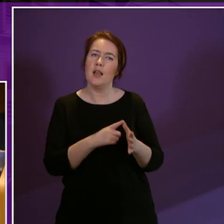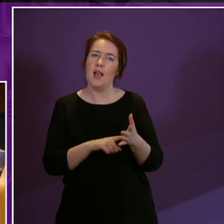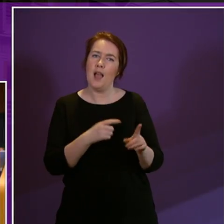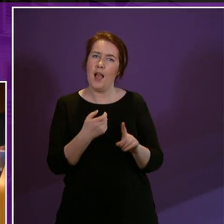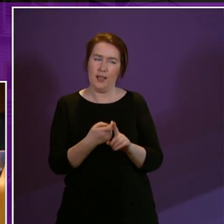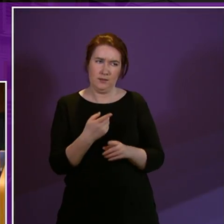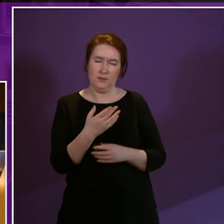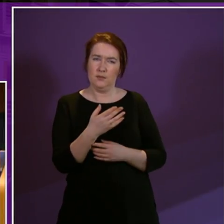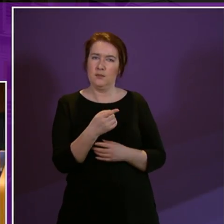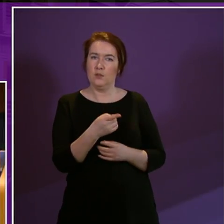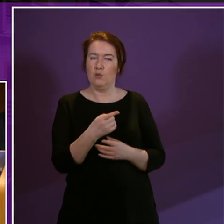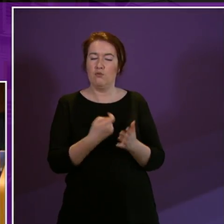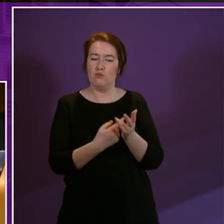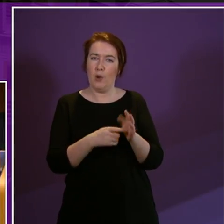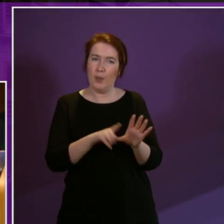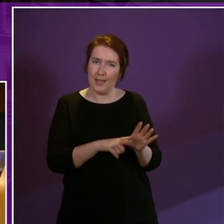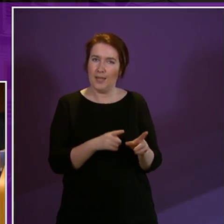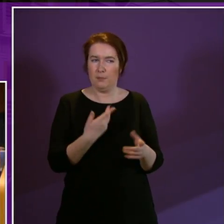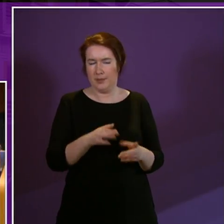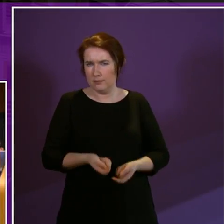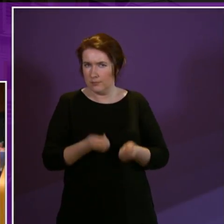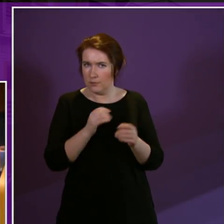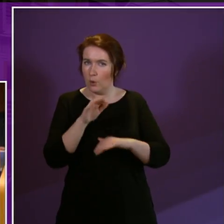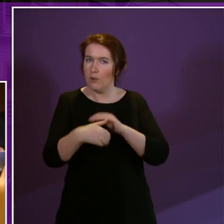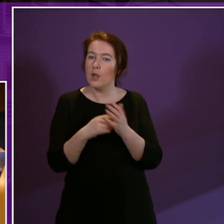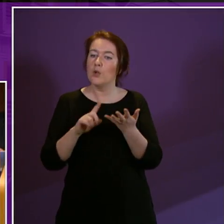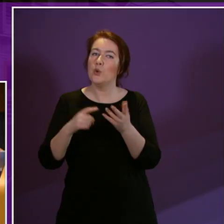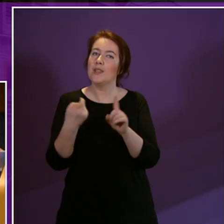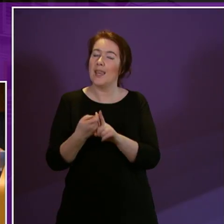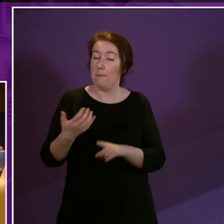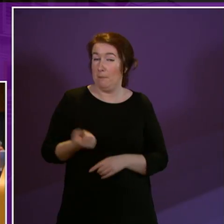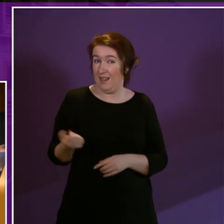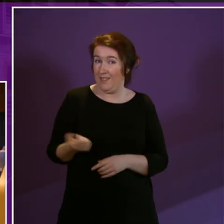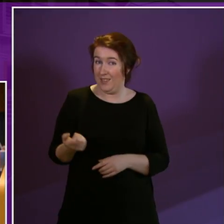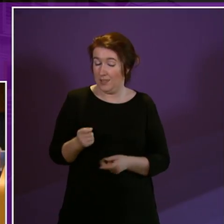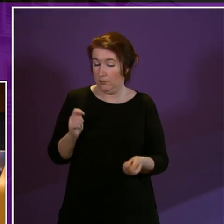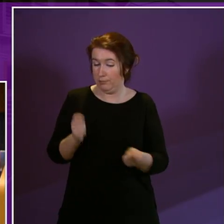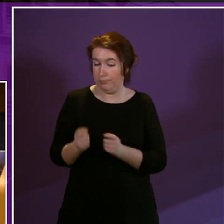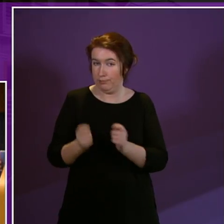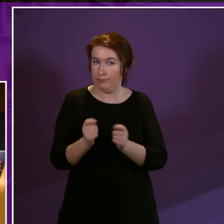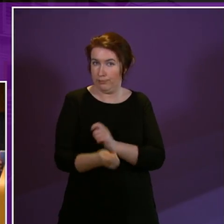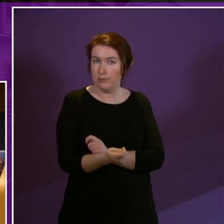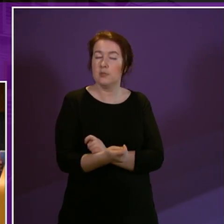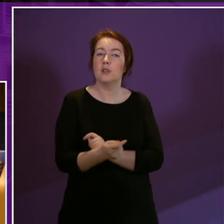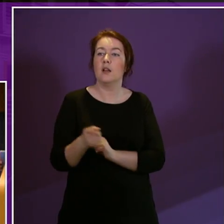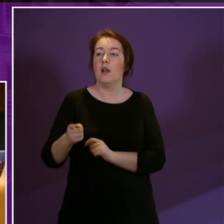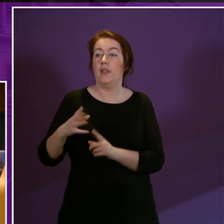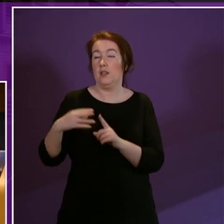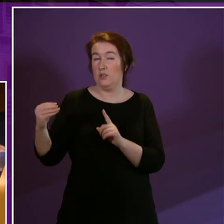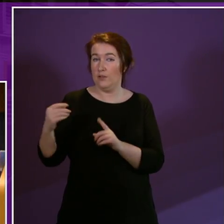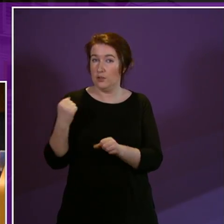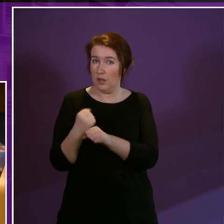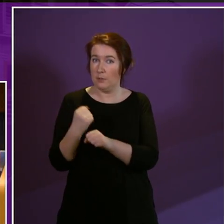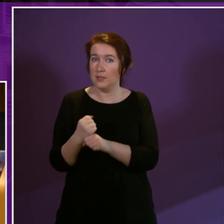Rowley and others have said about the UK benefits changes under the Conservative